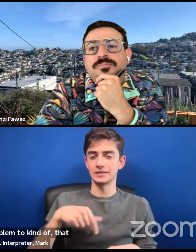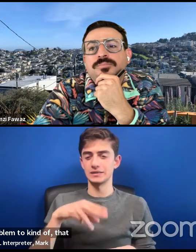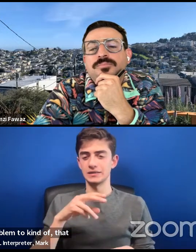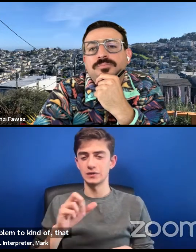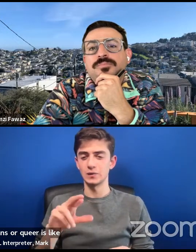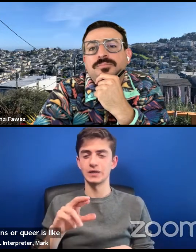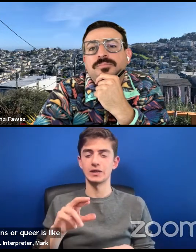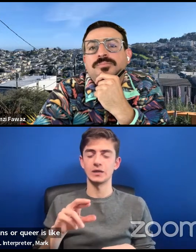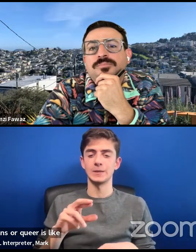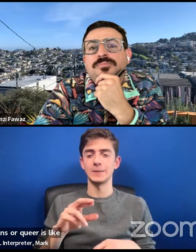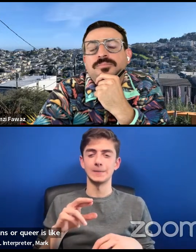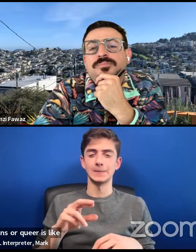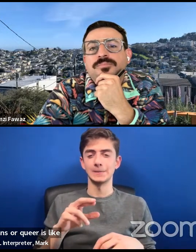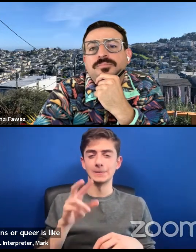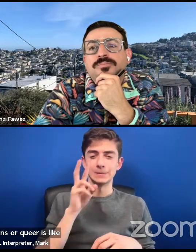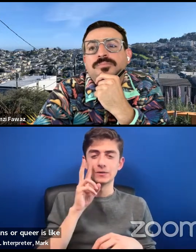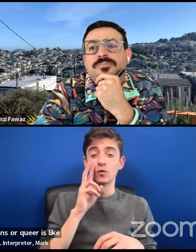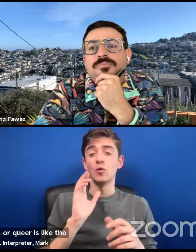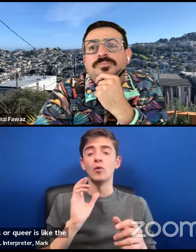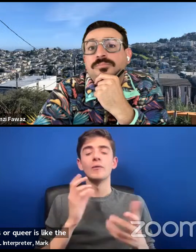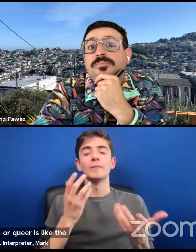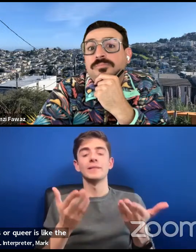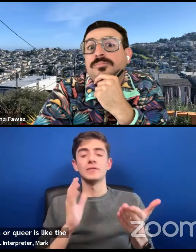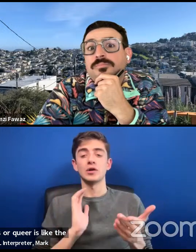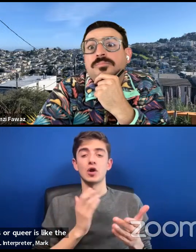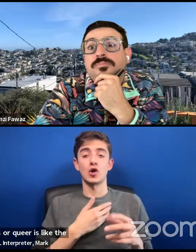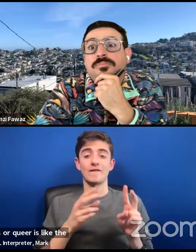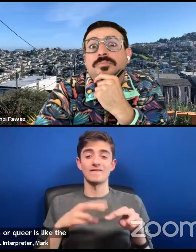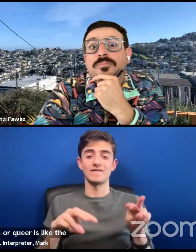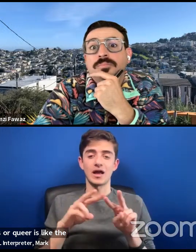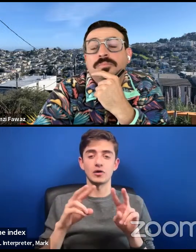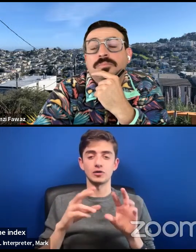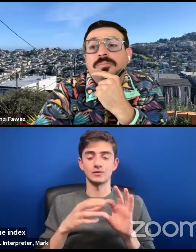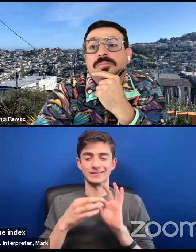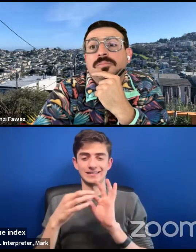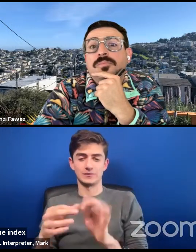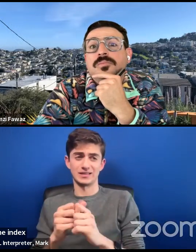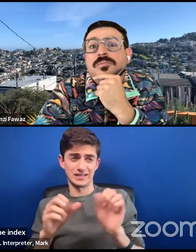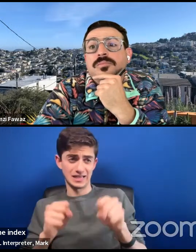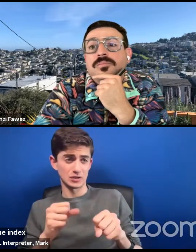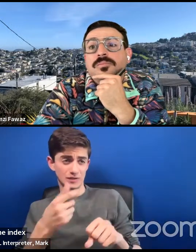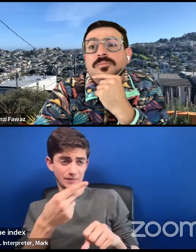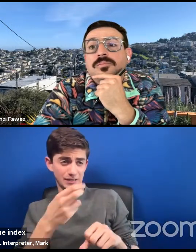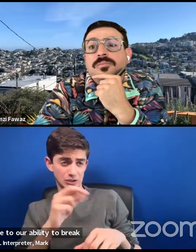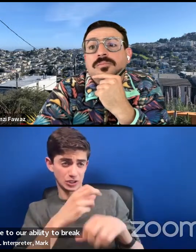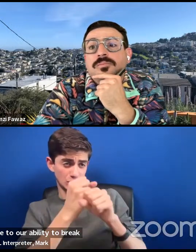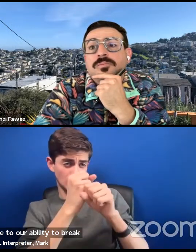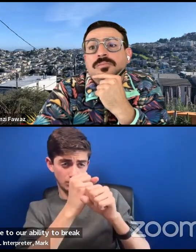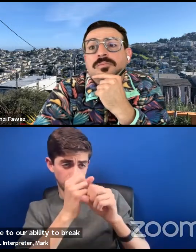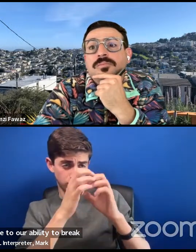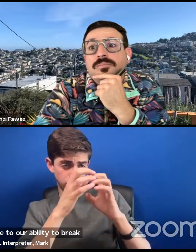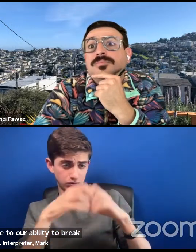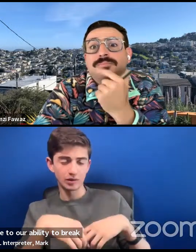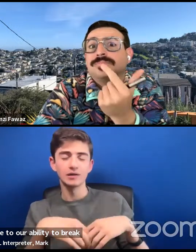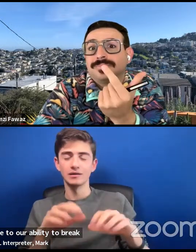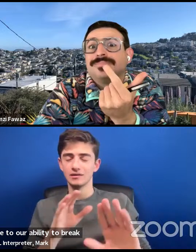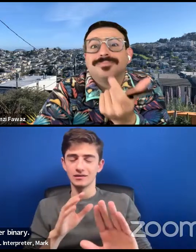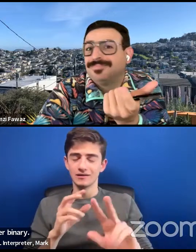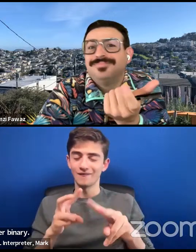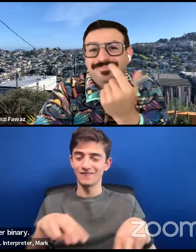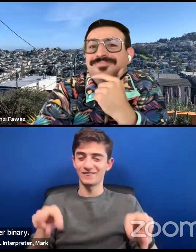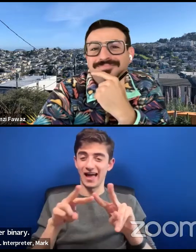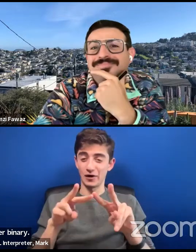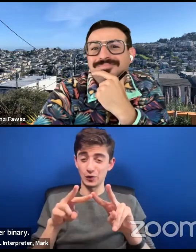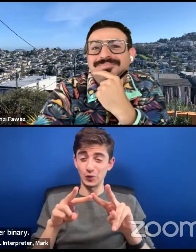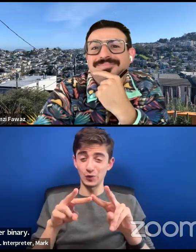our value to our ability to break down the gender binary, like, our value should be just indexed by ourselves. Like,